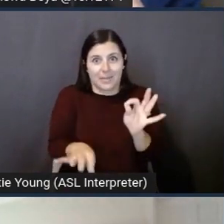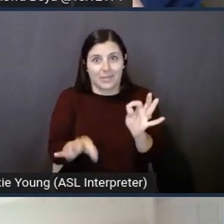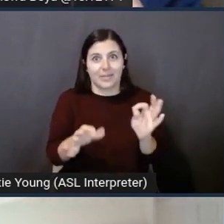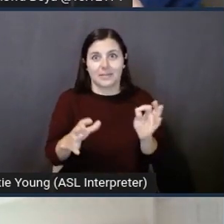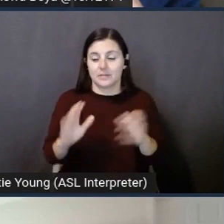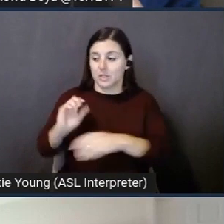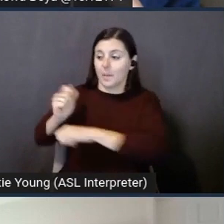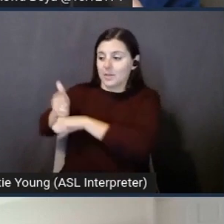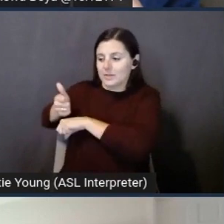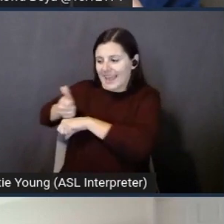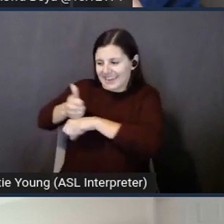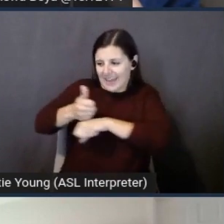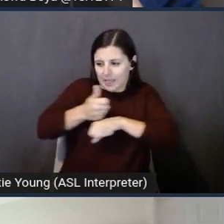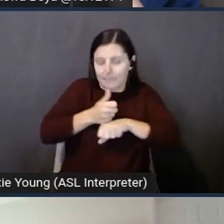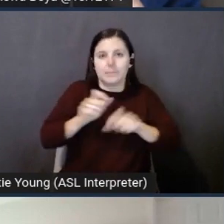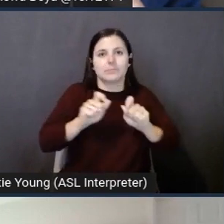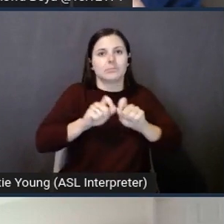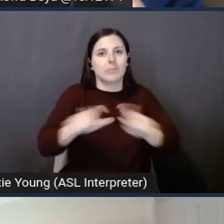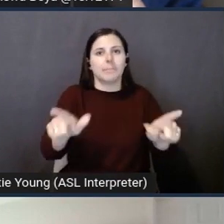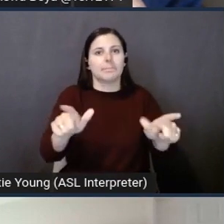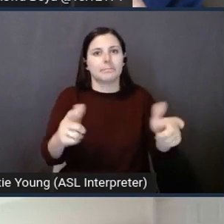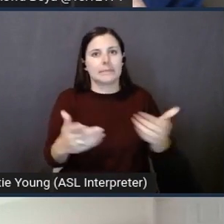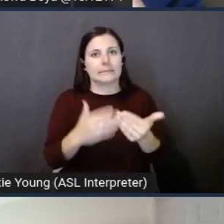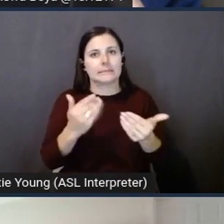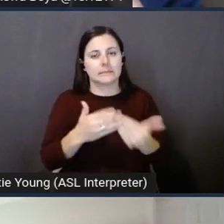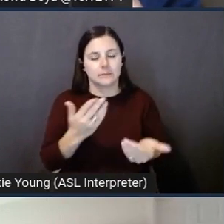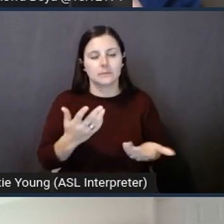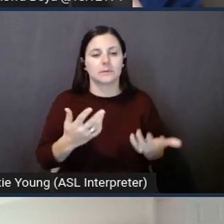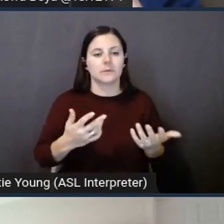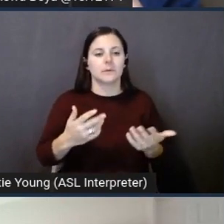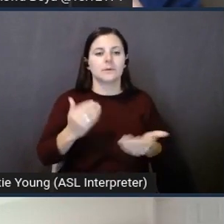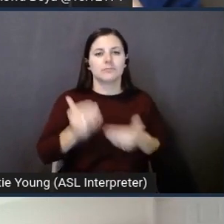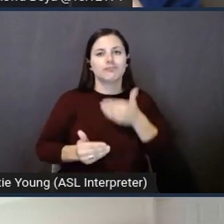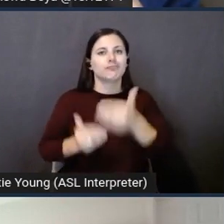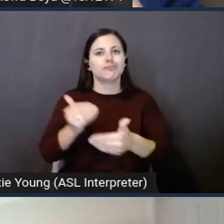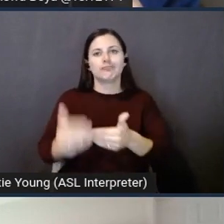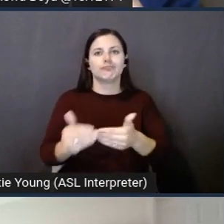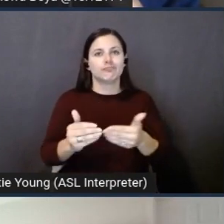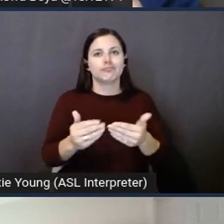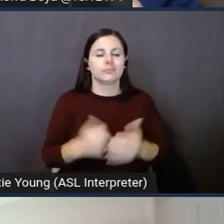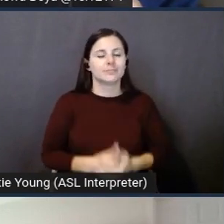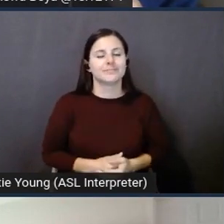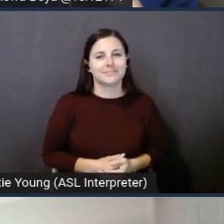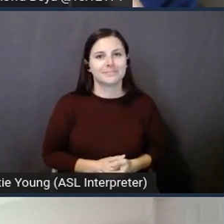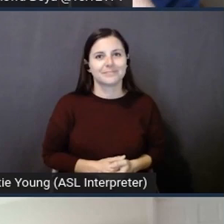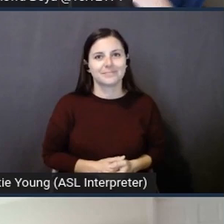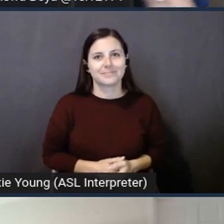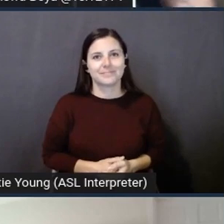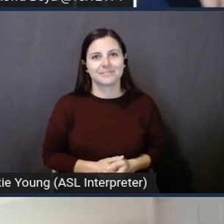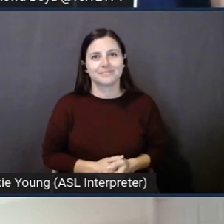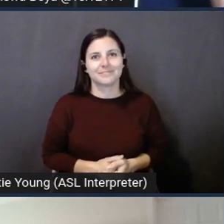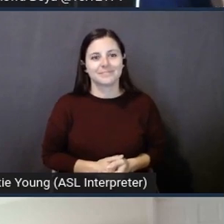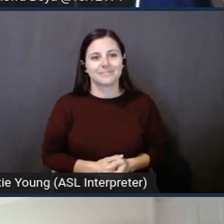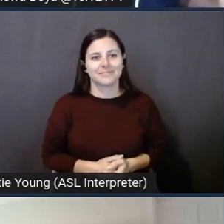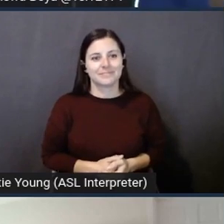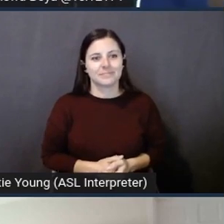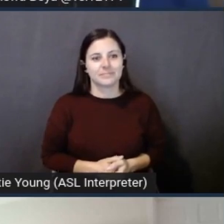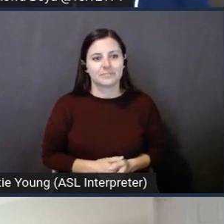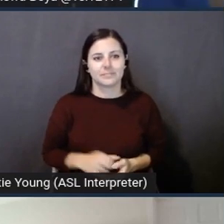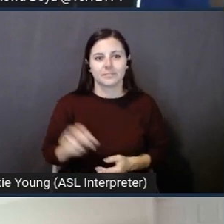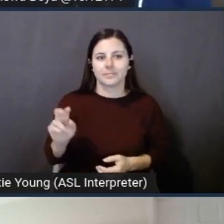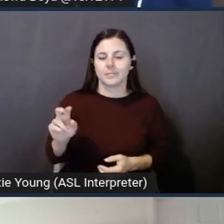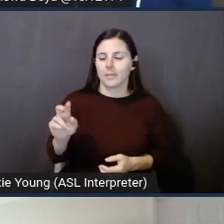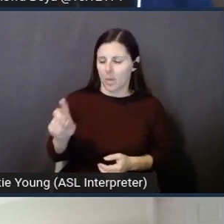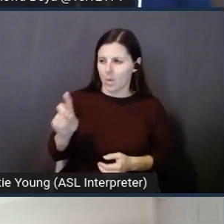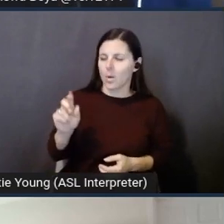up in Connect and Pinpoint, using those different steps, and then you're good to go. Okay. So when you